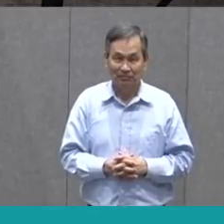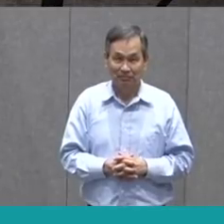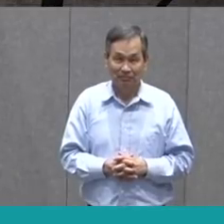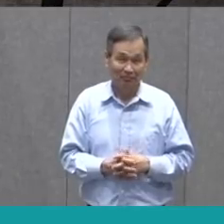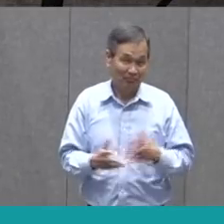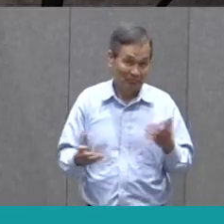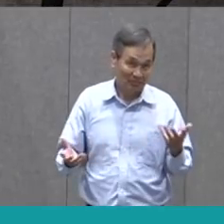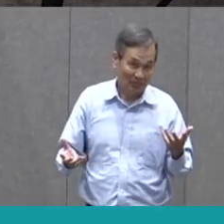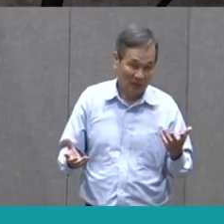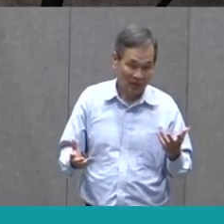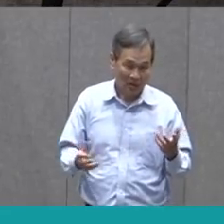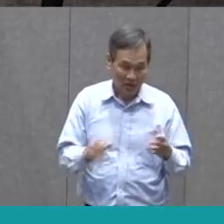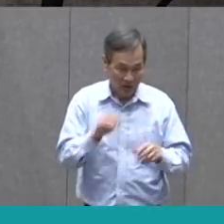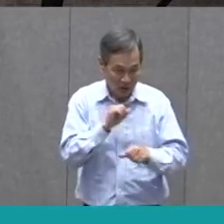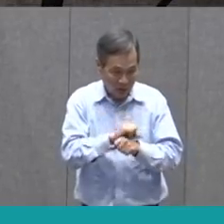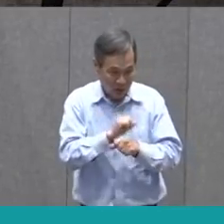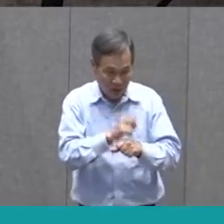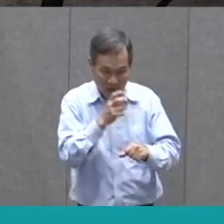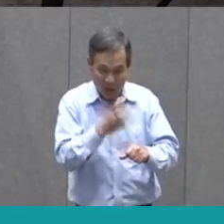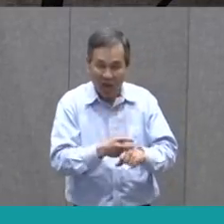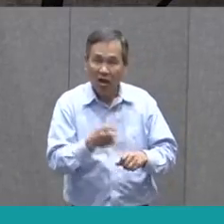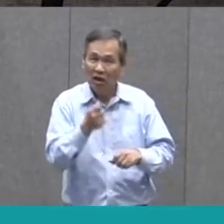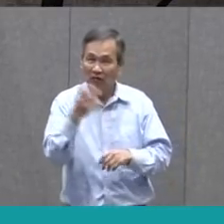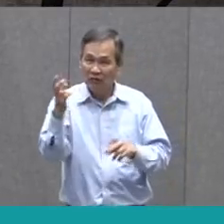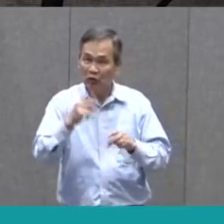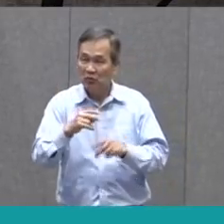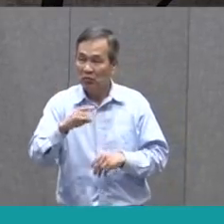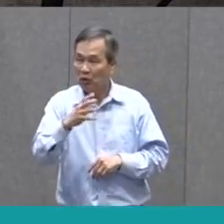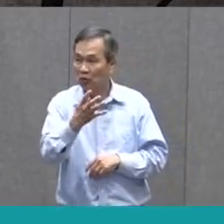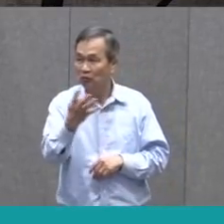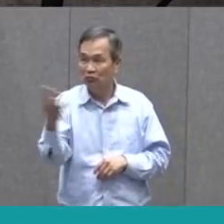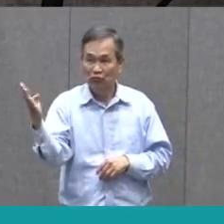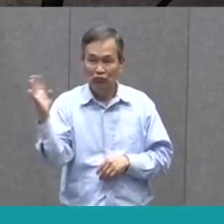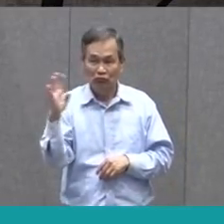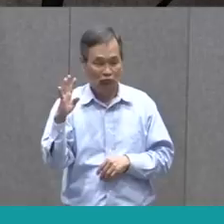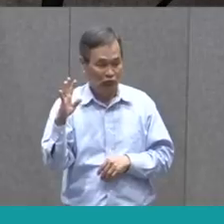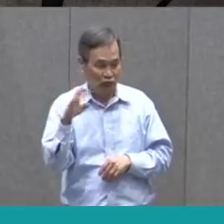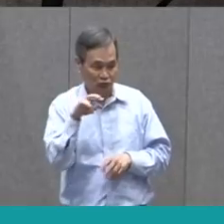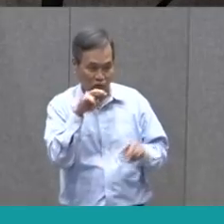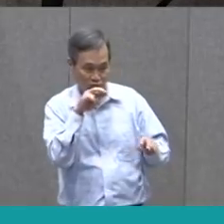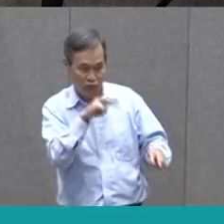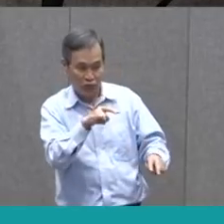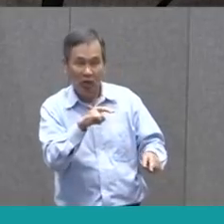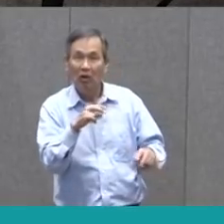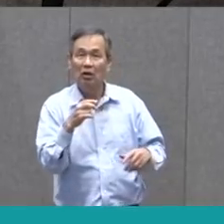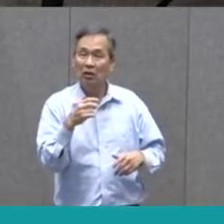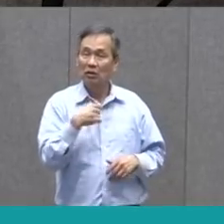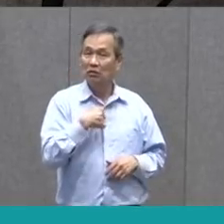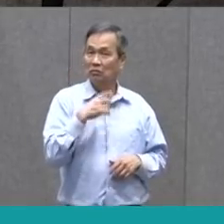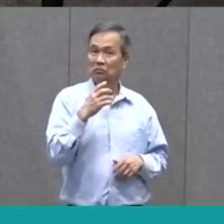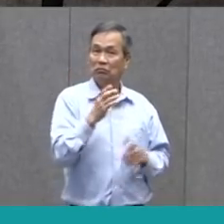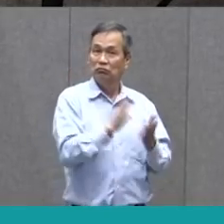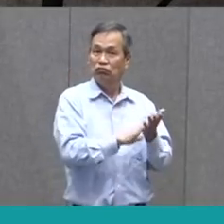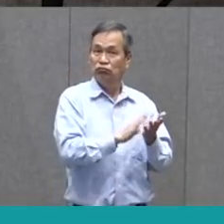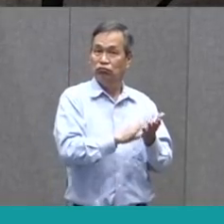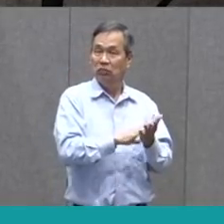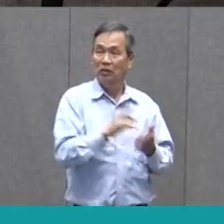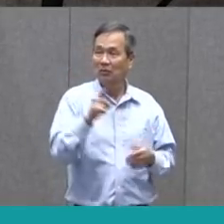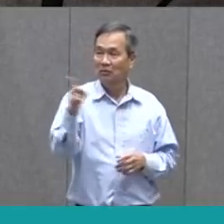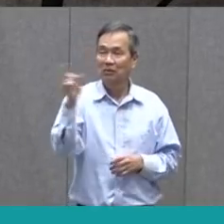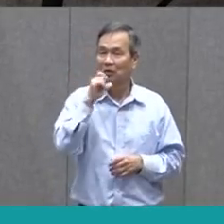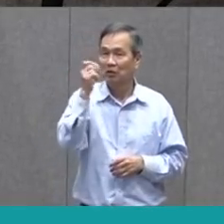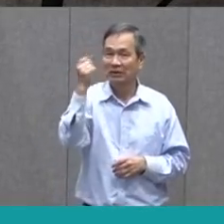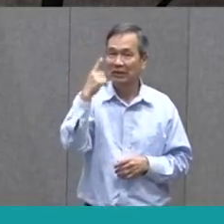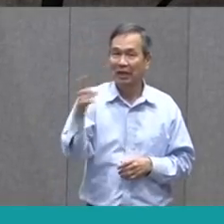Her hard work attracts a few admirers. But they don't understand. They can't